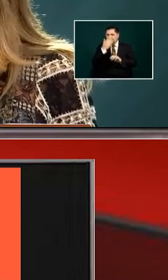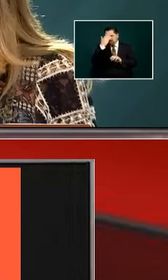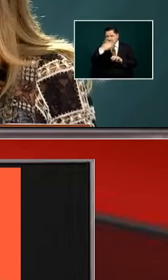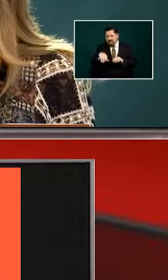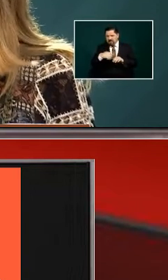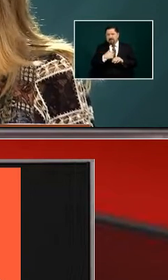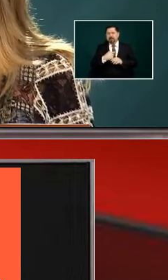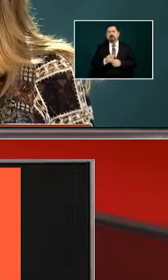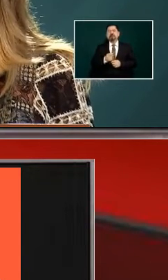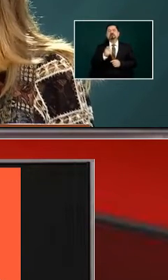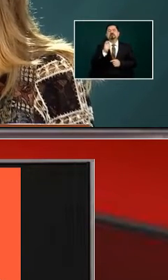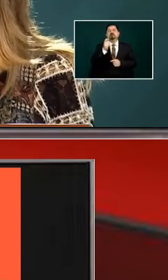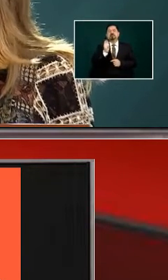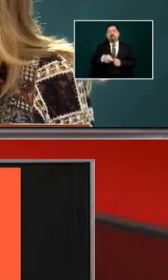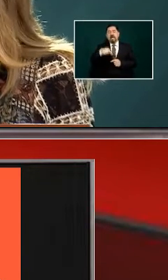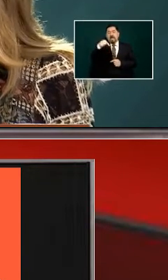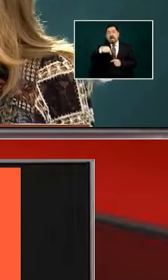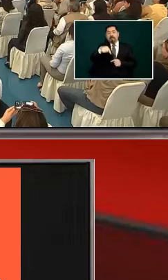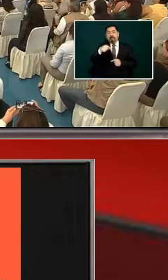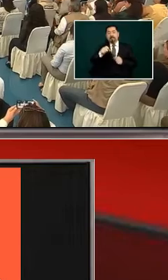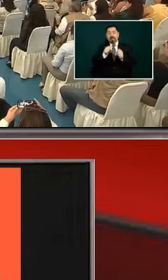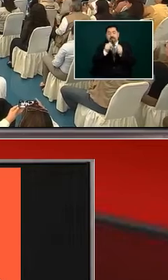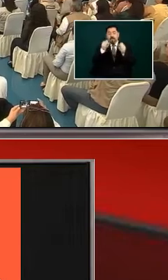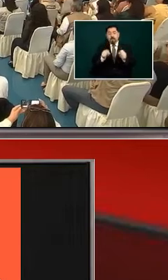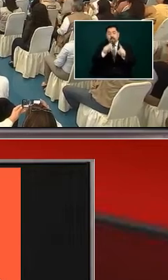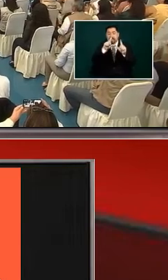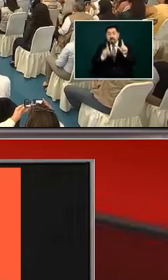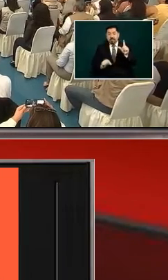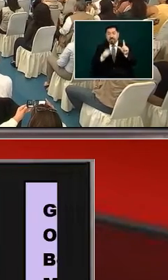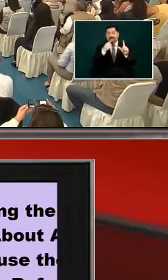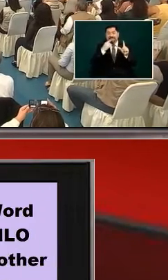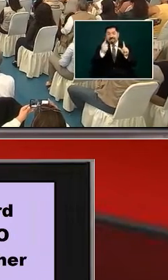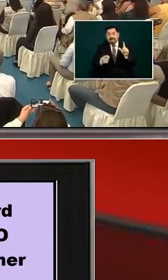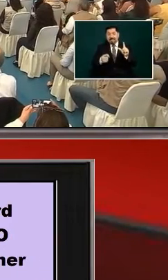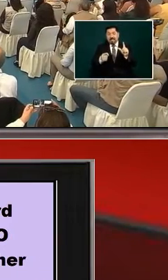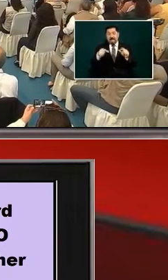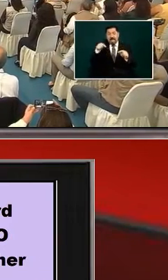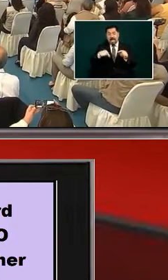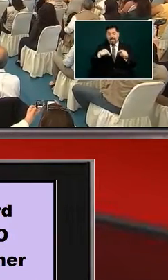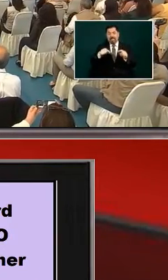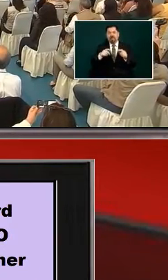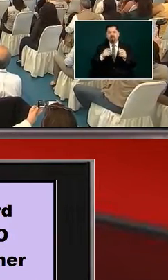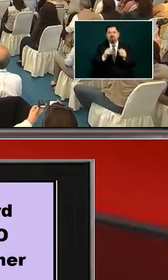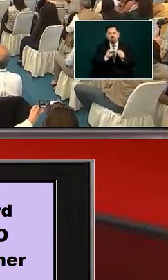they say actually things have gotten better I don't say it but it's in the national